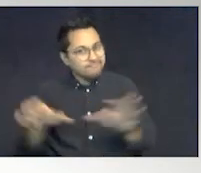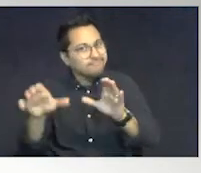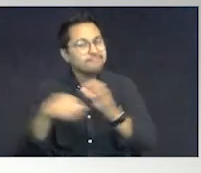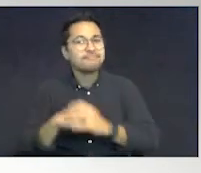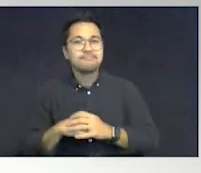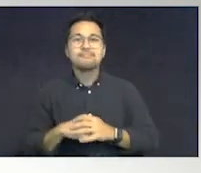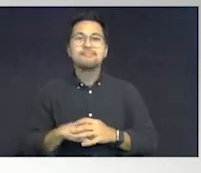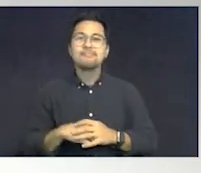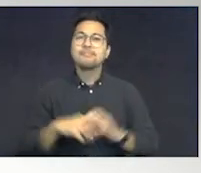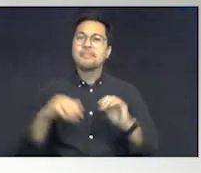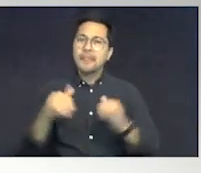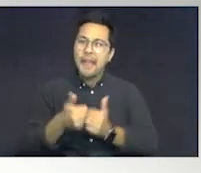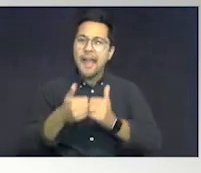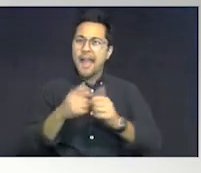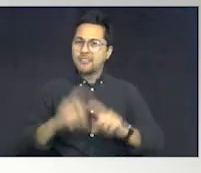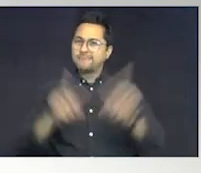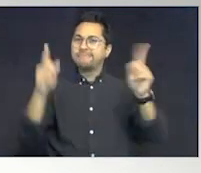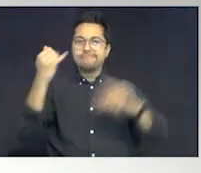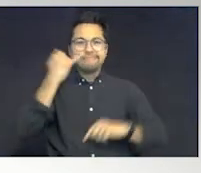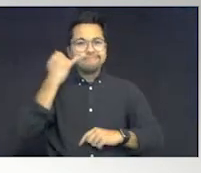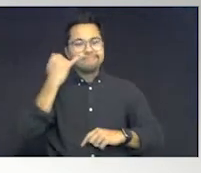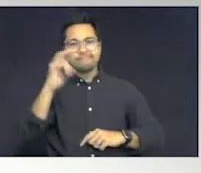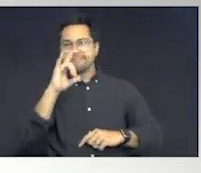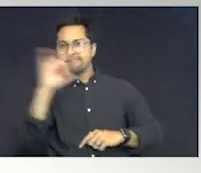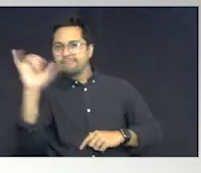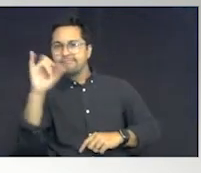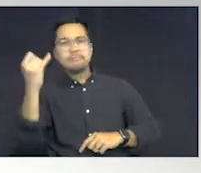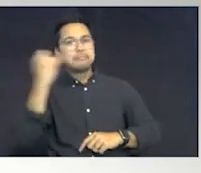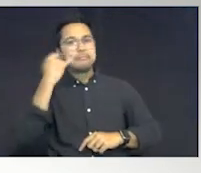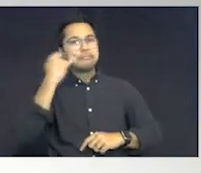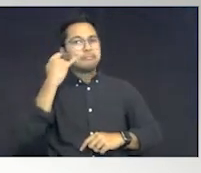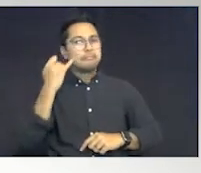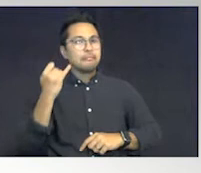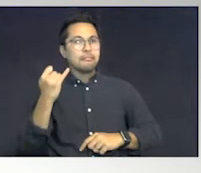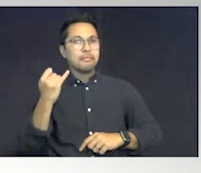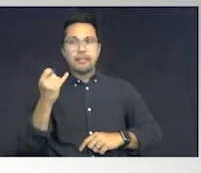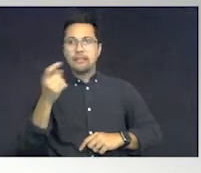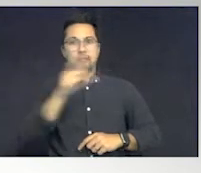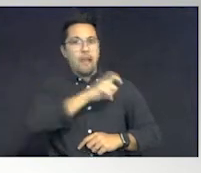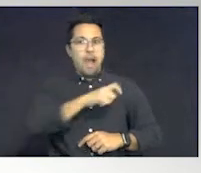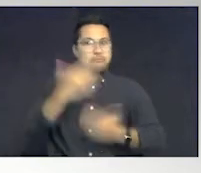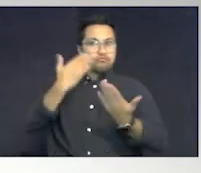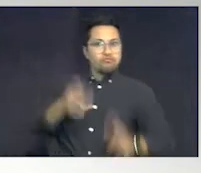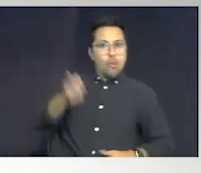How different would it have looked had he didn't know Drew?